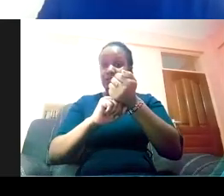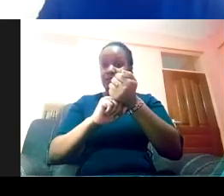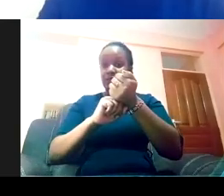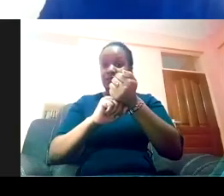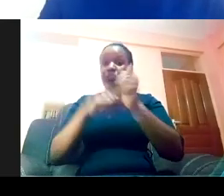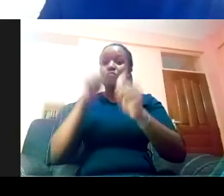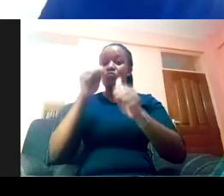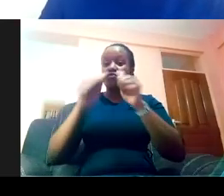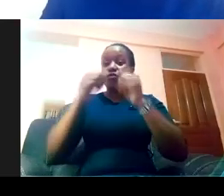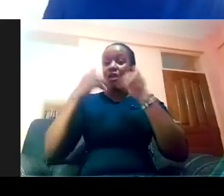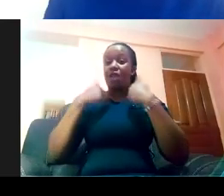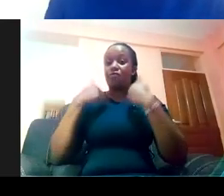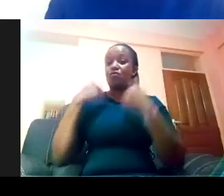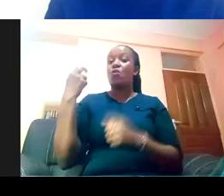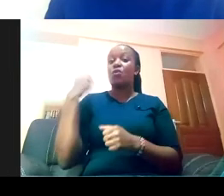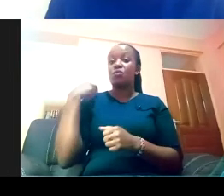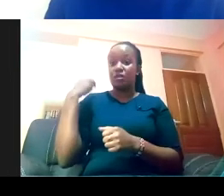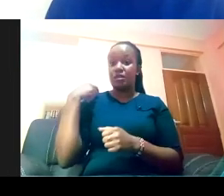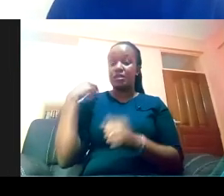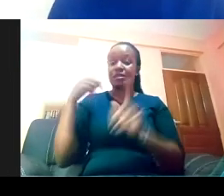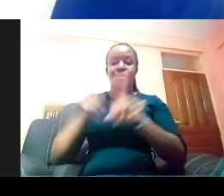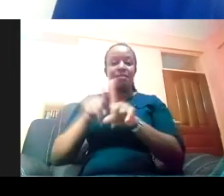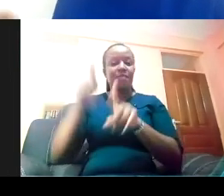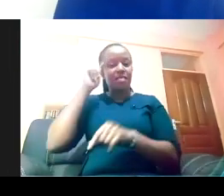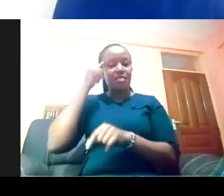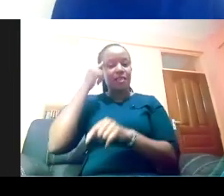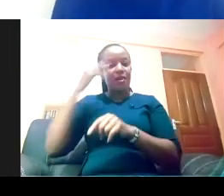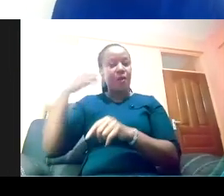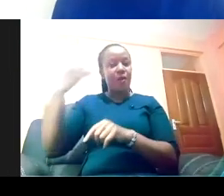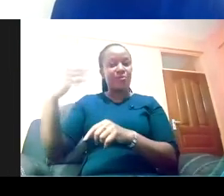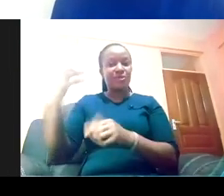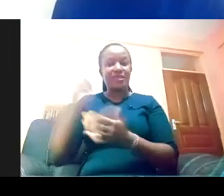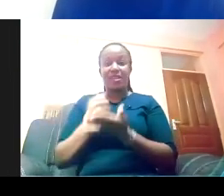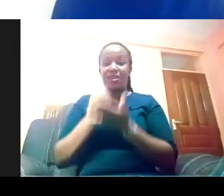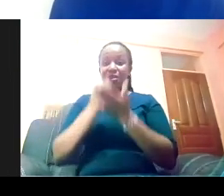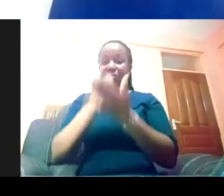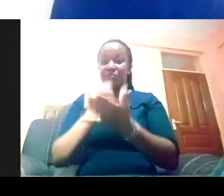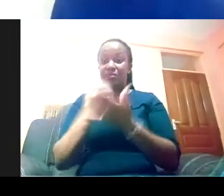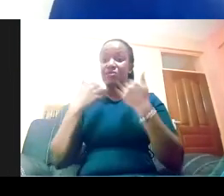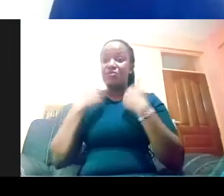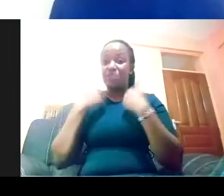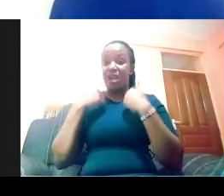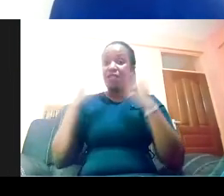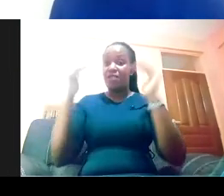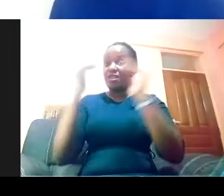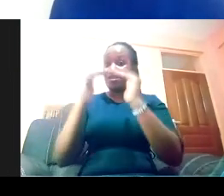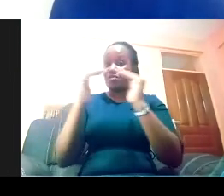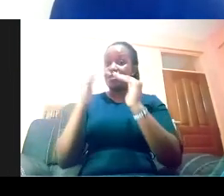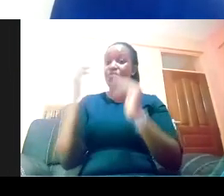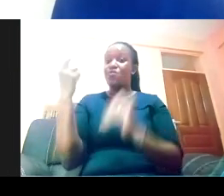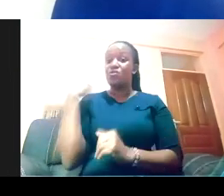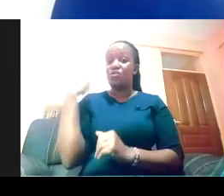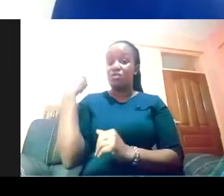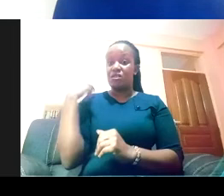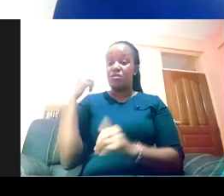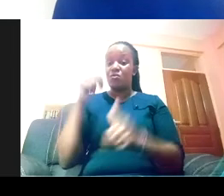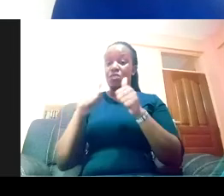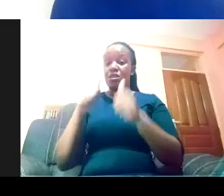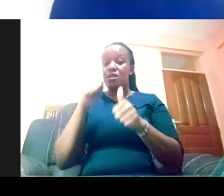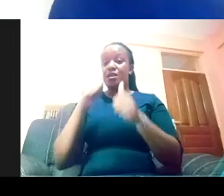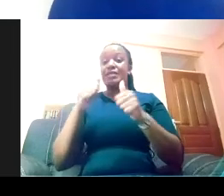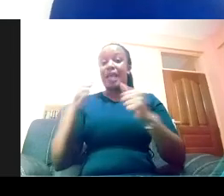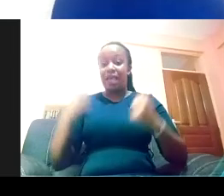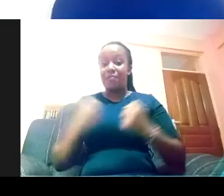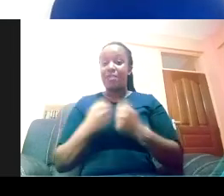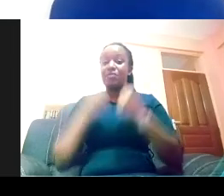and I think it always helps to have a racial equity consultant go through an organization's theory of change